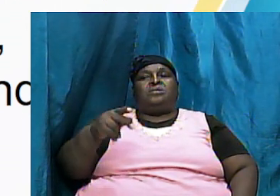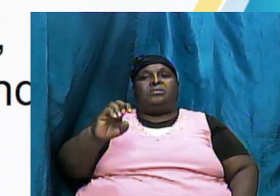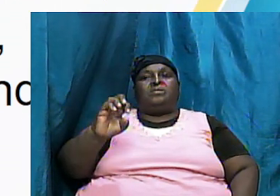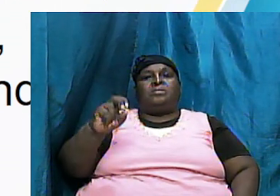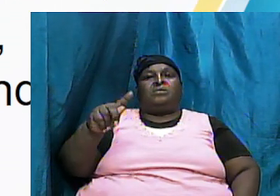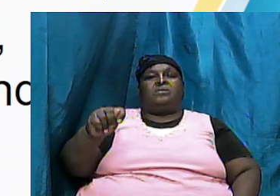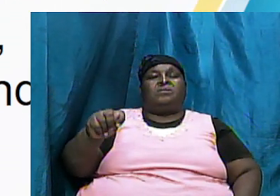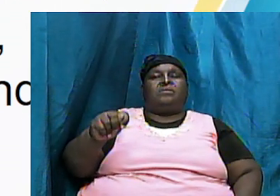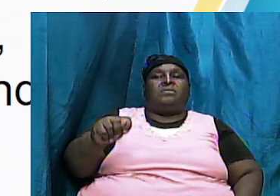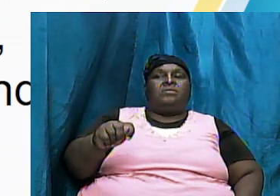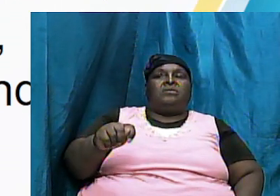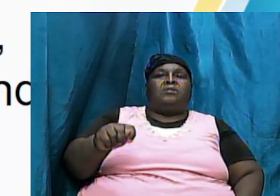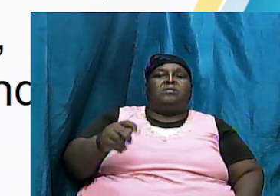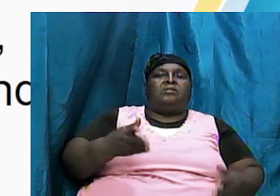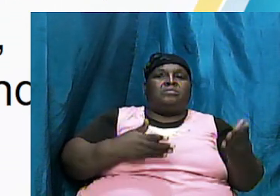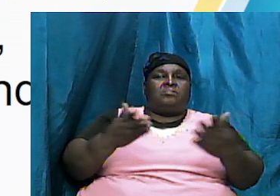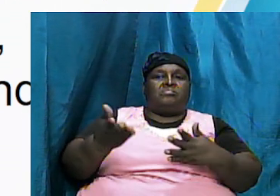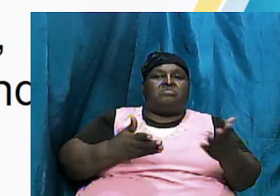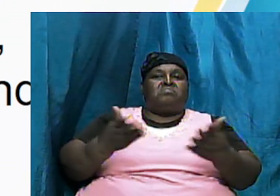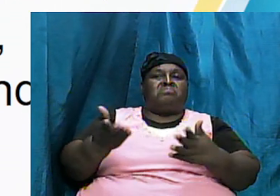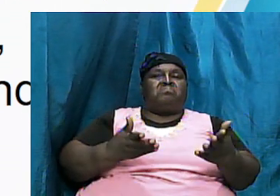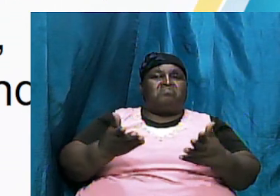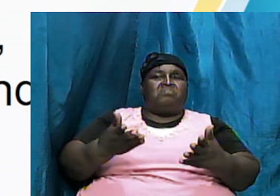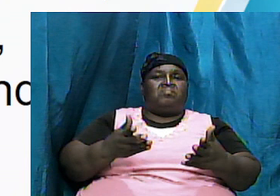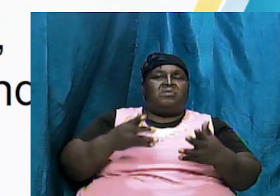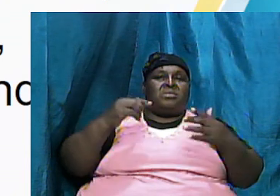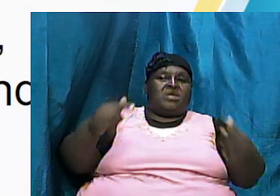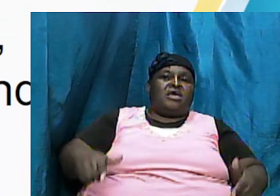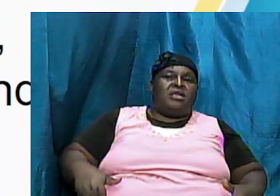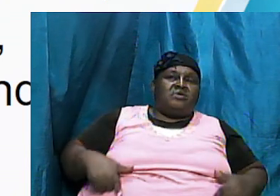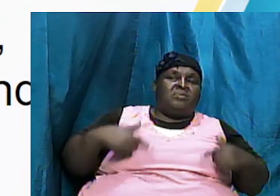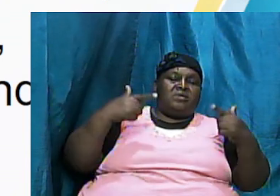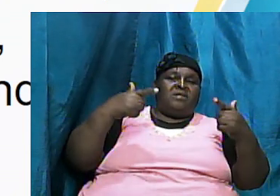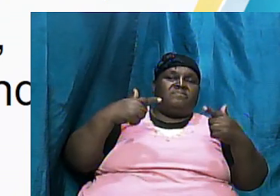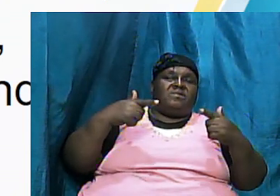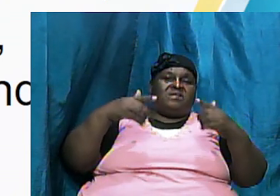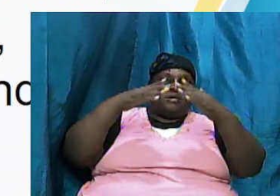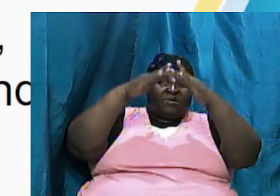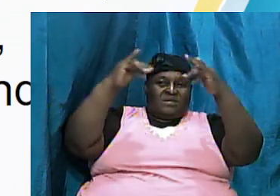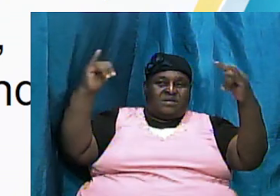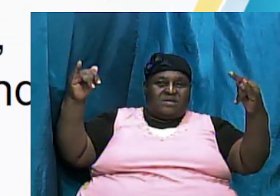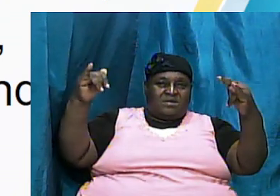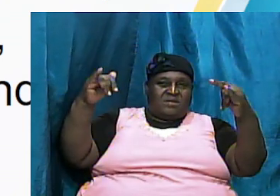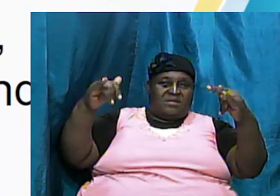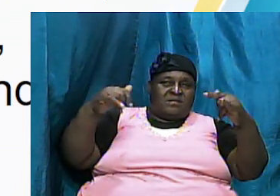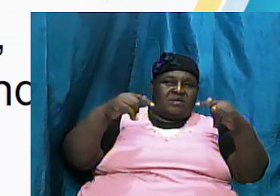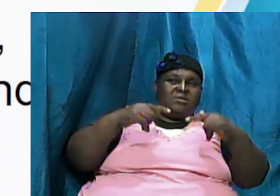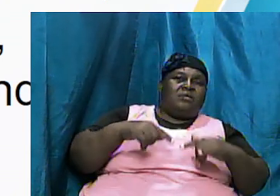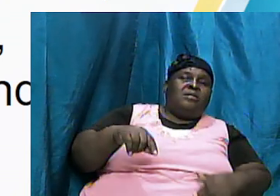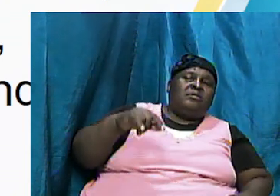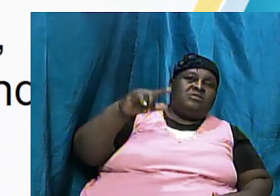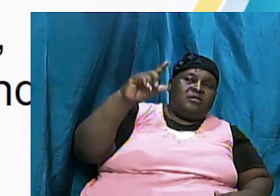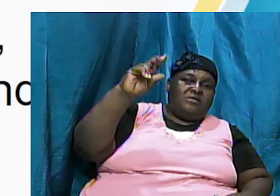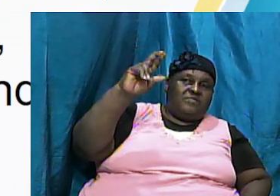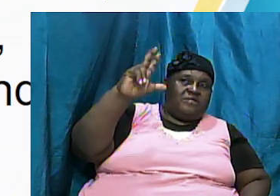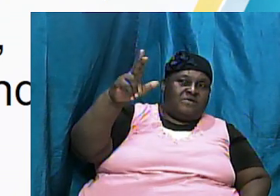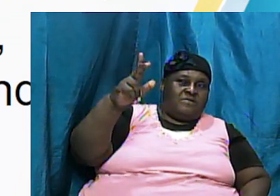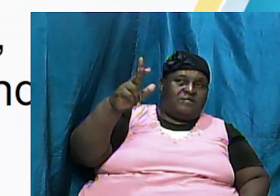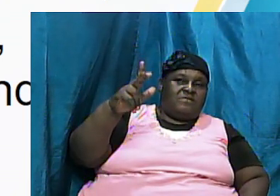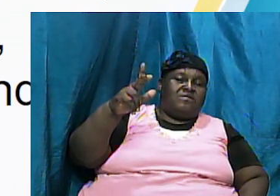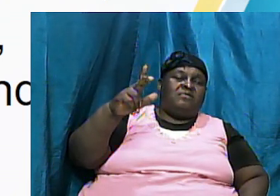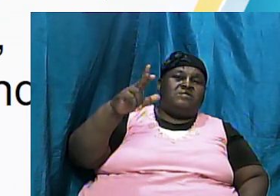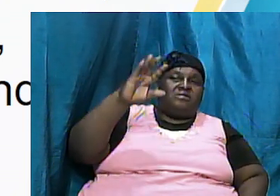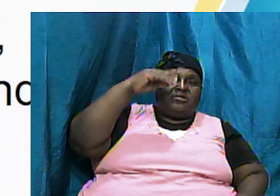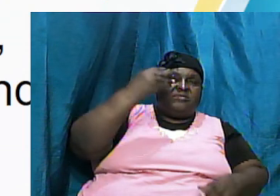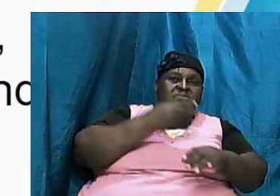that Shem descendants would dwell in tents and that Japheth would be enlarged and dwell in the tents